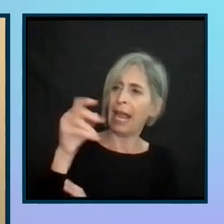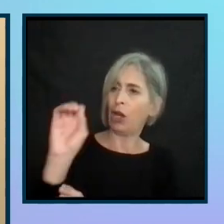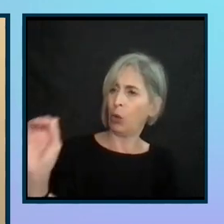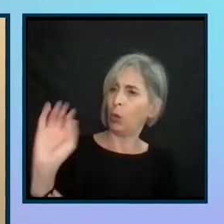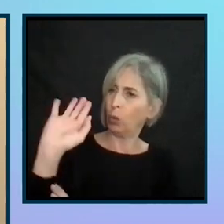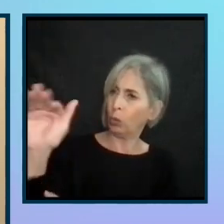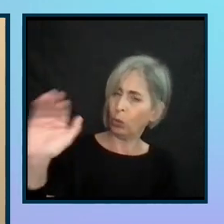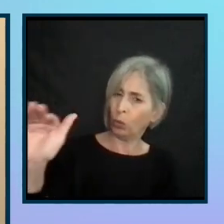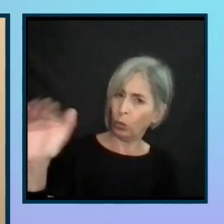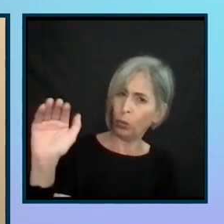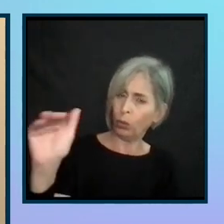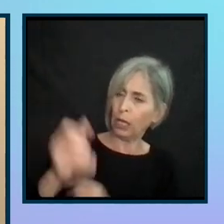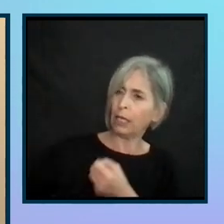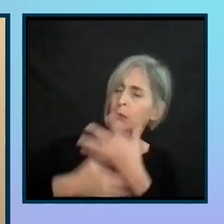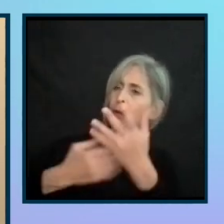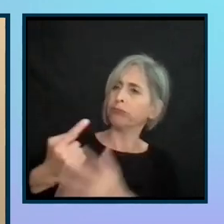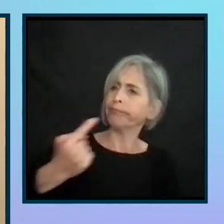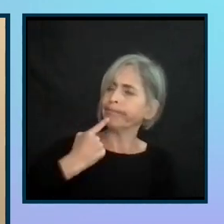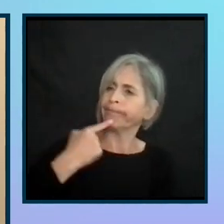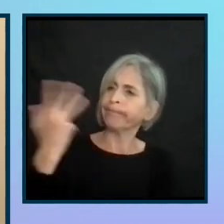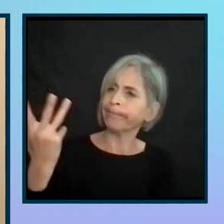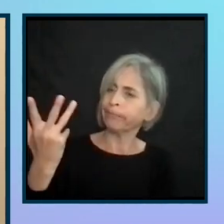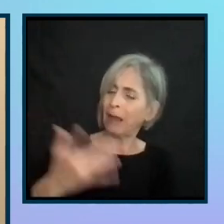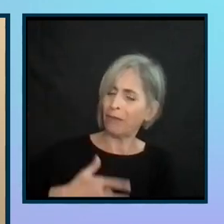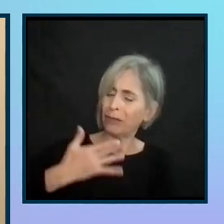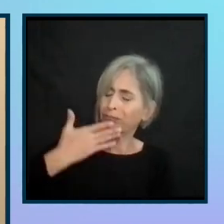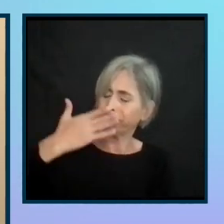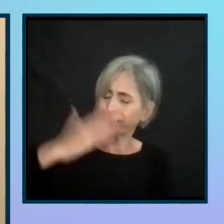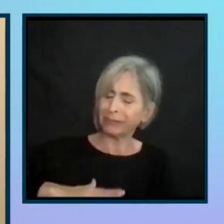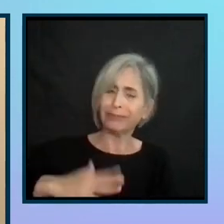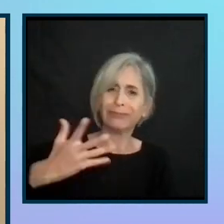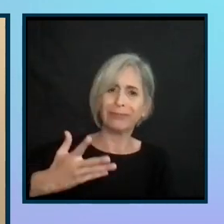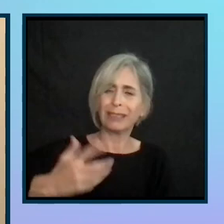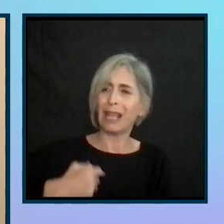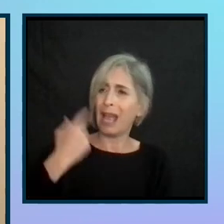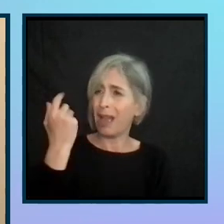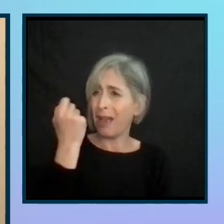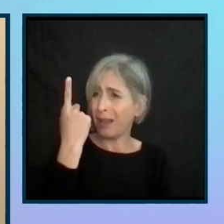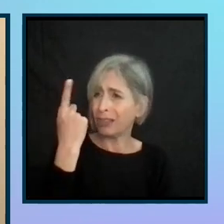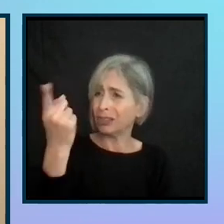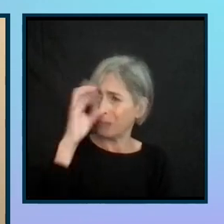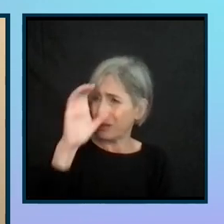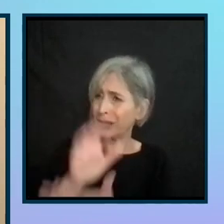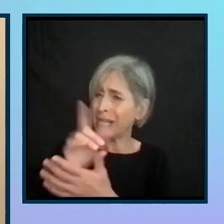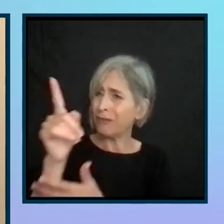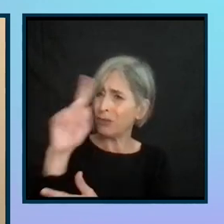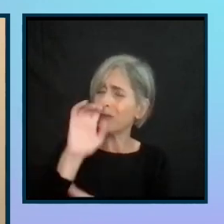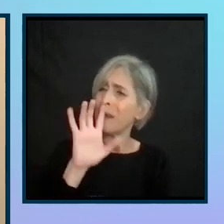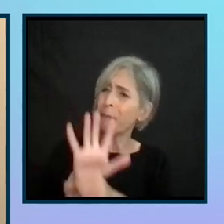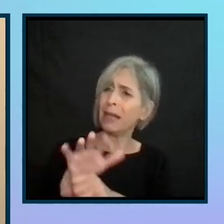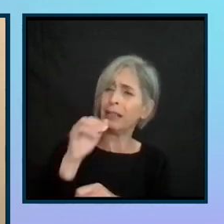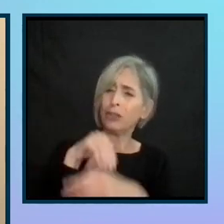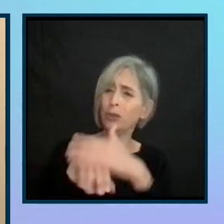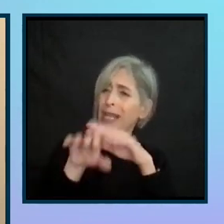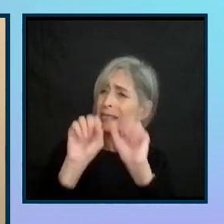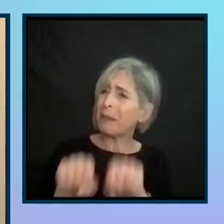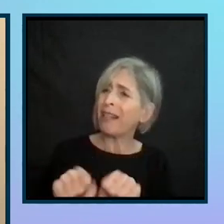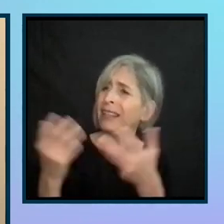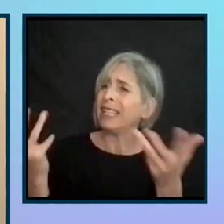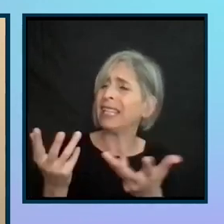And I expressed my disappointment and regret. I said, you know, I was always under the belief that Yahoo was so committed to accessibility.